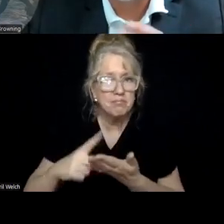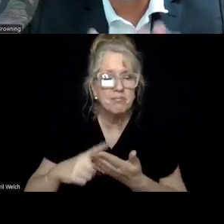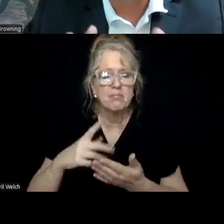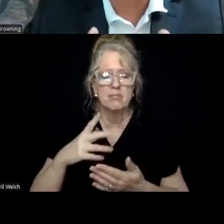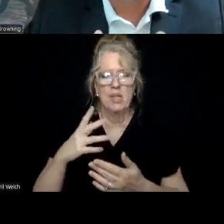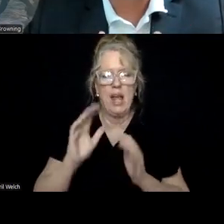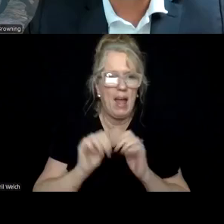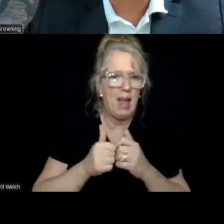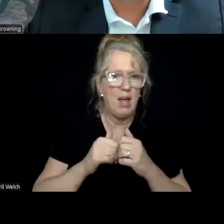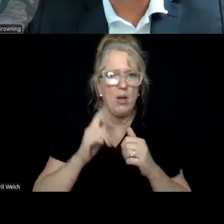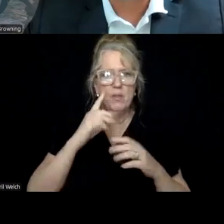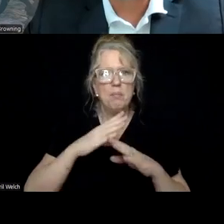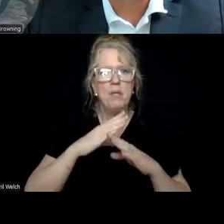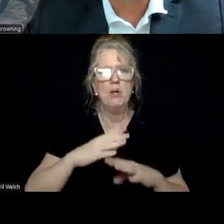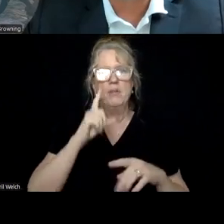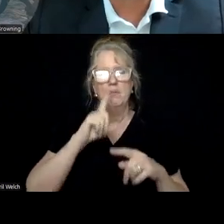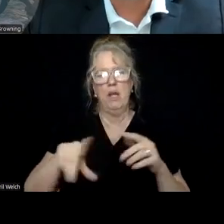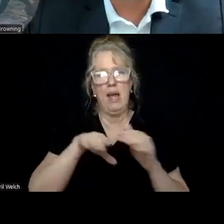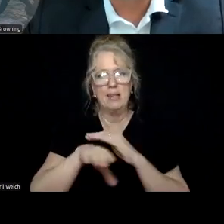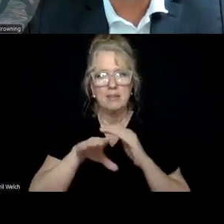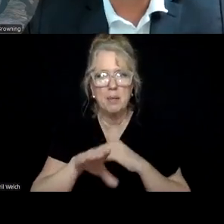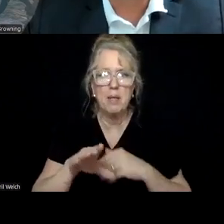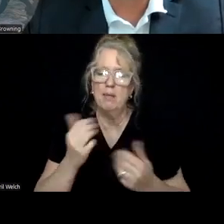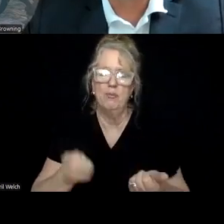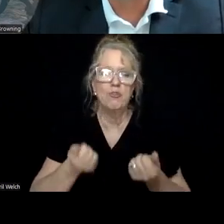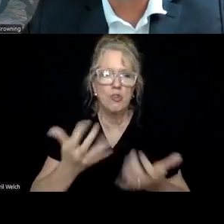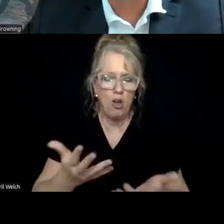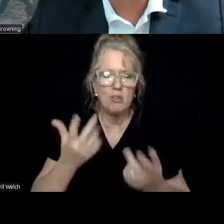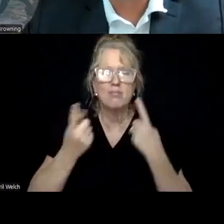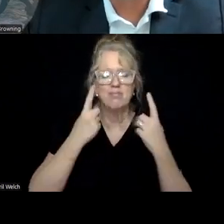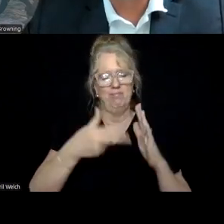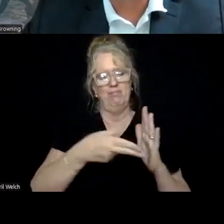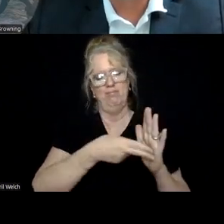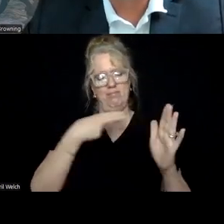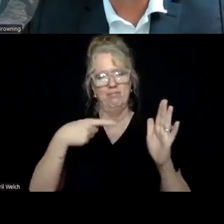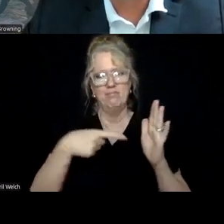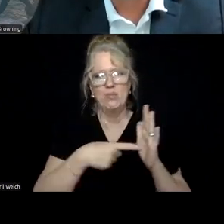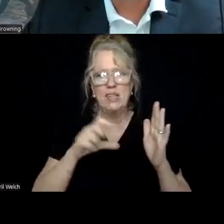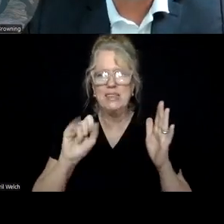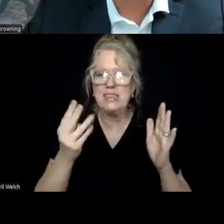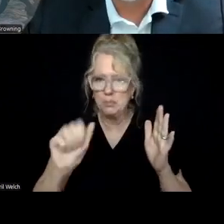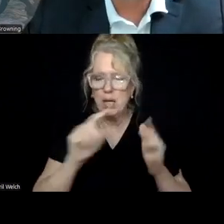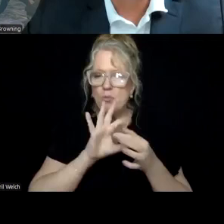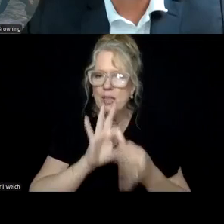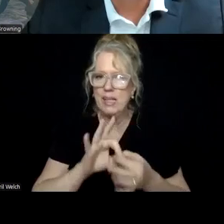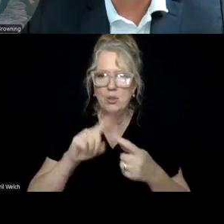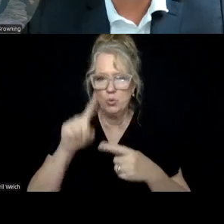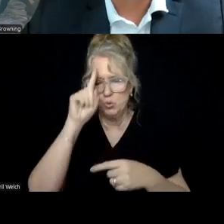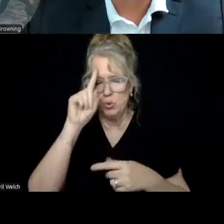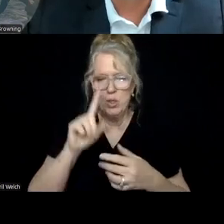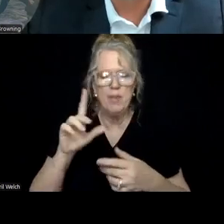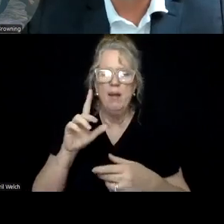barriers to access. But one of the causes of that was thought to be stigma related to the diagnosis. Even with